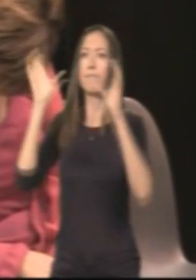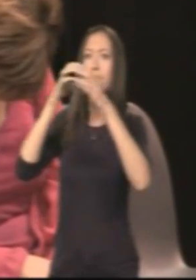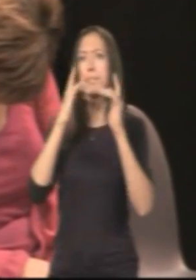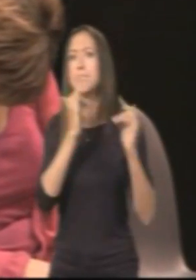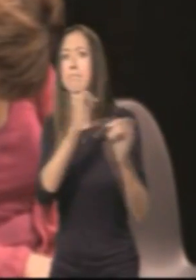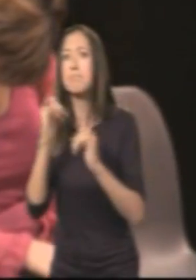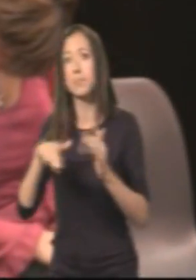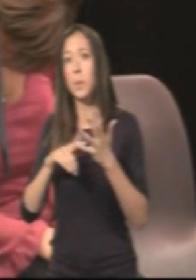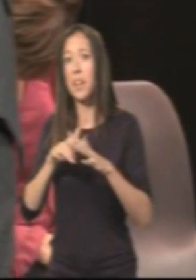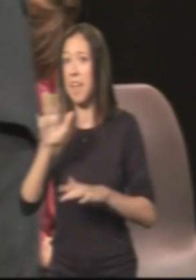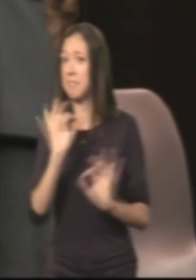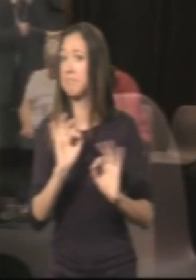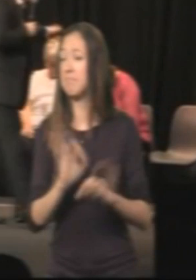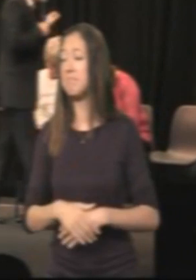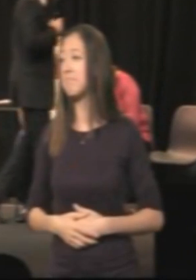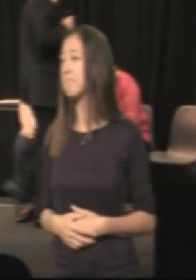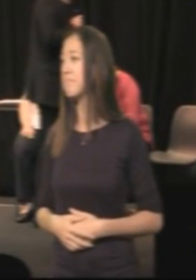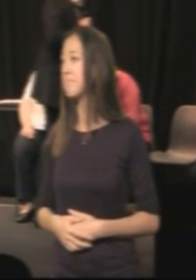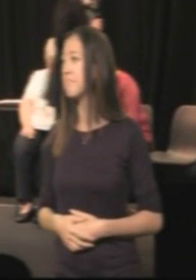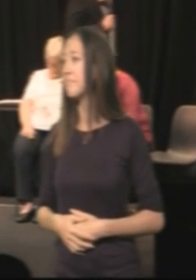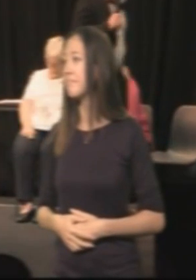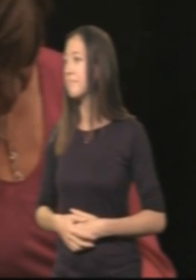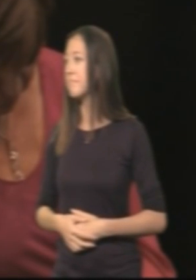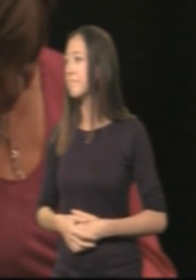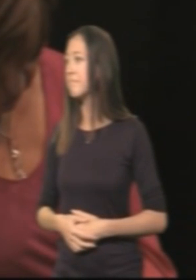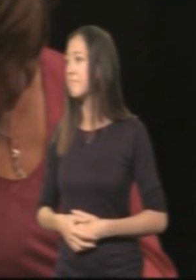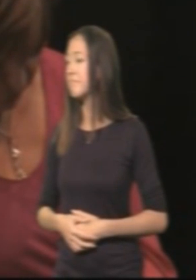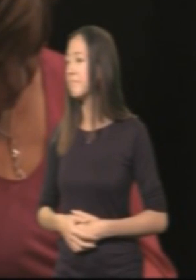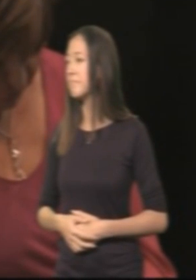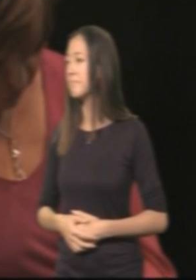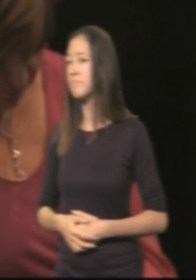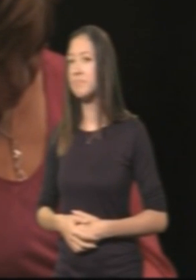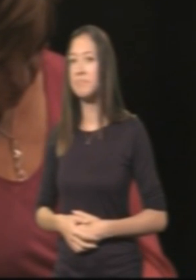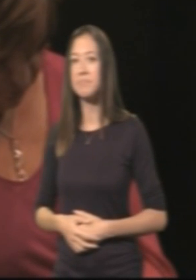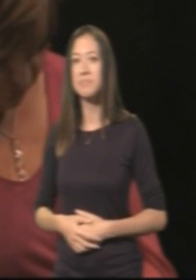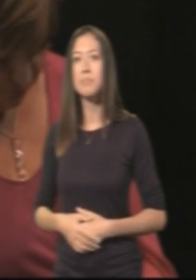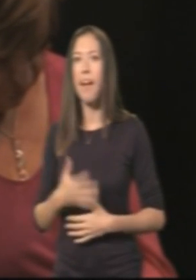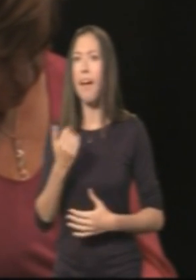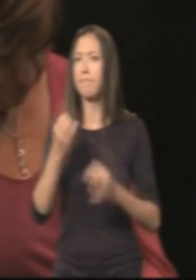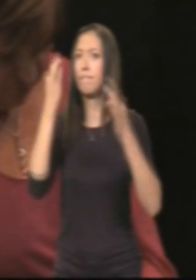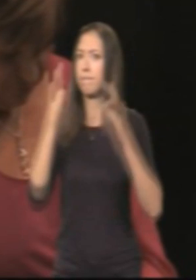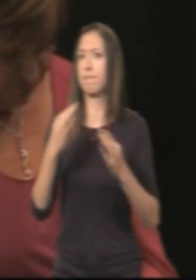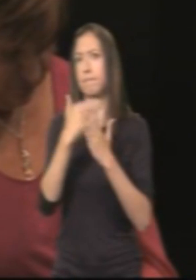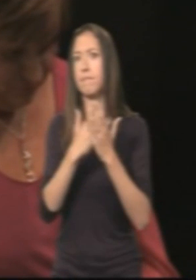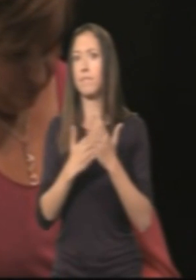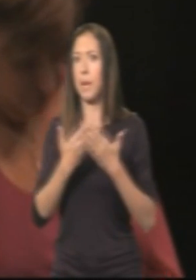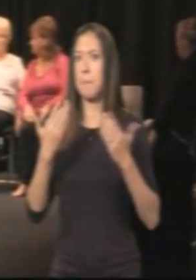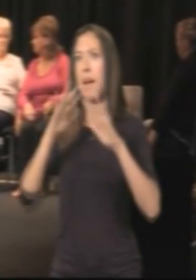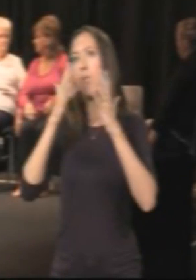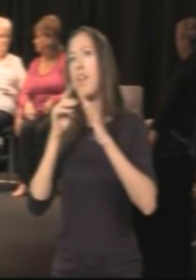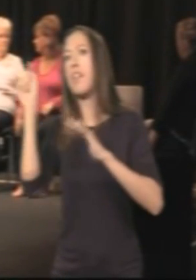self-taught. There is no regulatory body for hypnosis in the UK, but there are strict